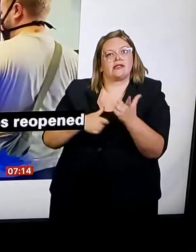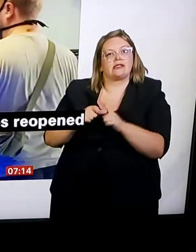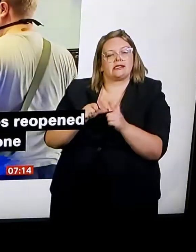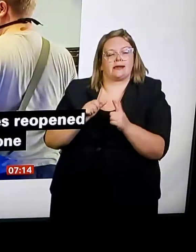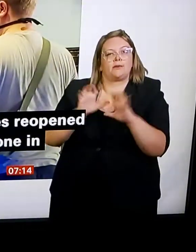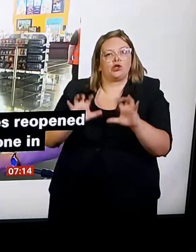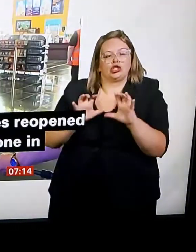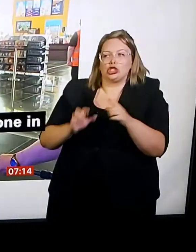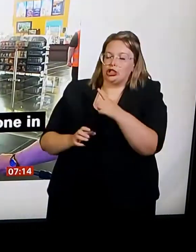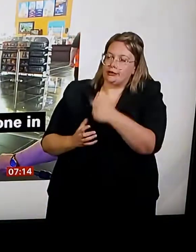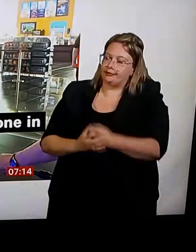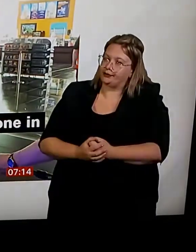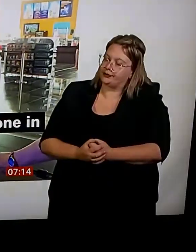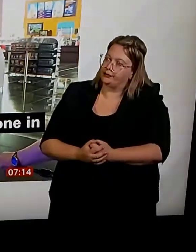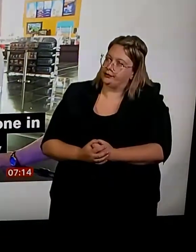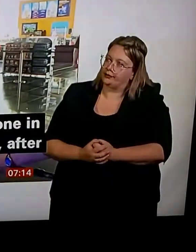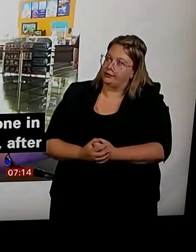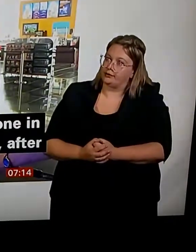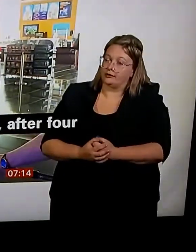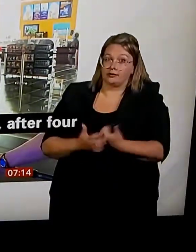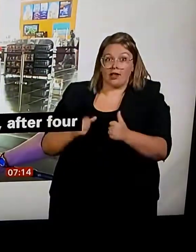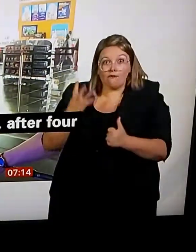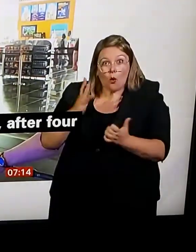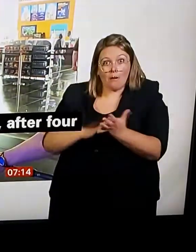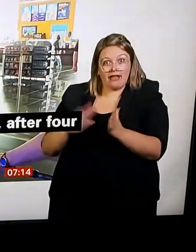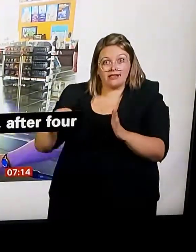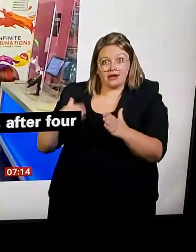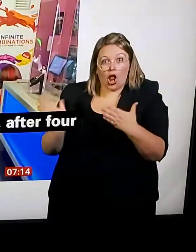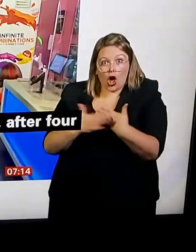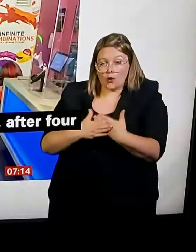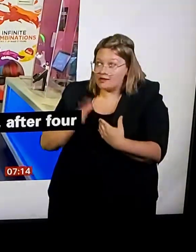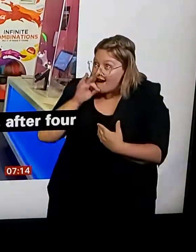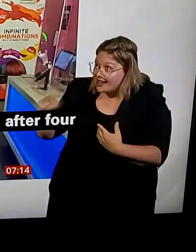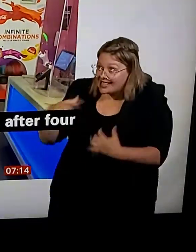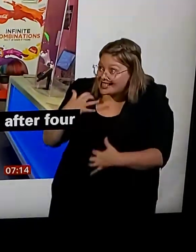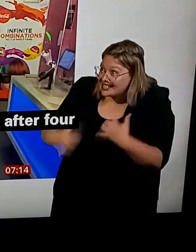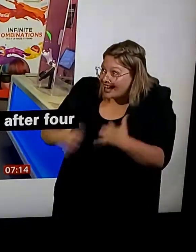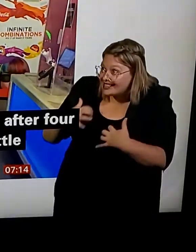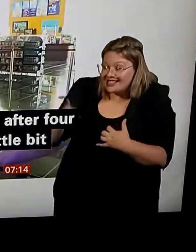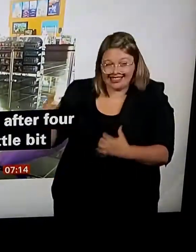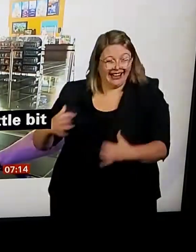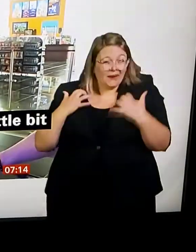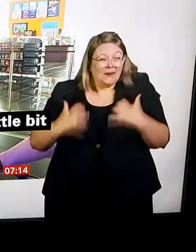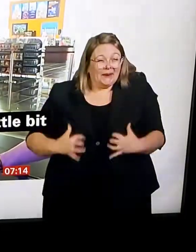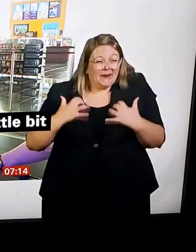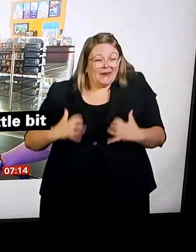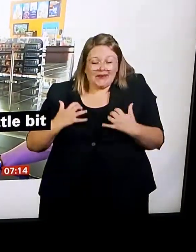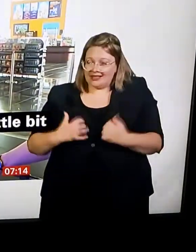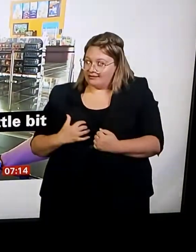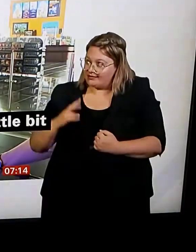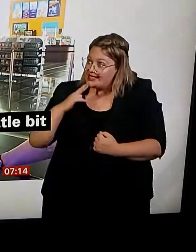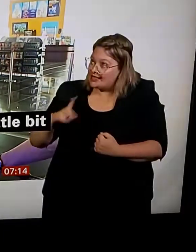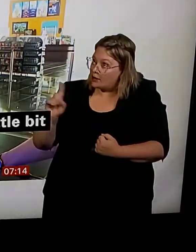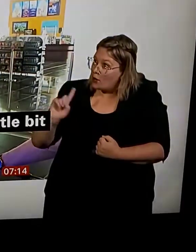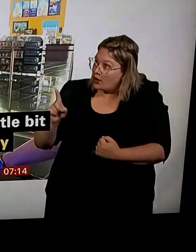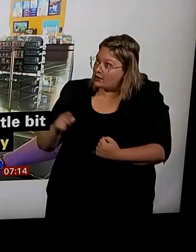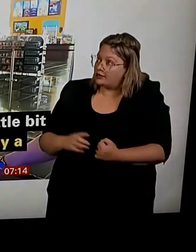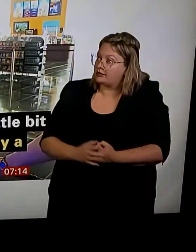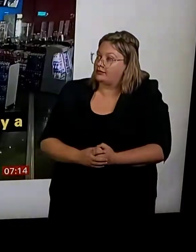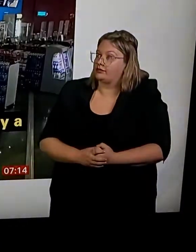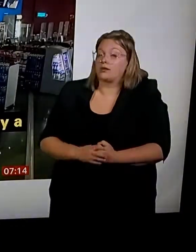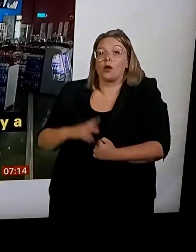And it's now getting offered for about four and a half months. The main challenge is that we've got a small house, and there's six of them, so